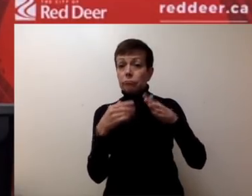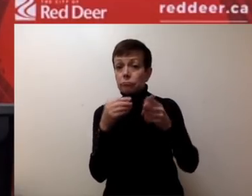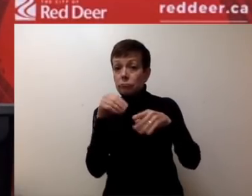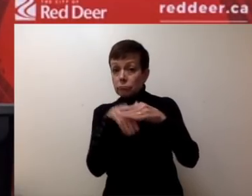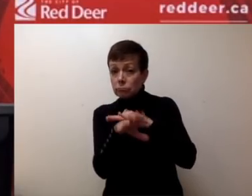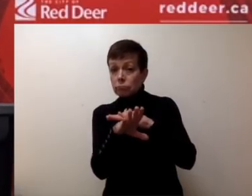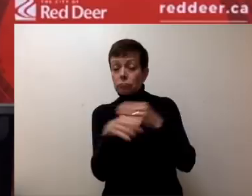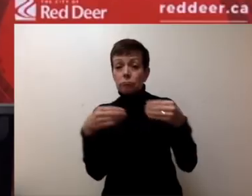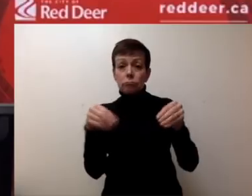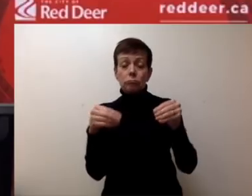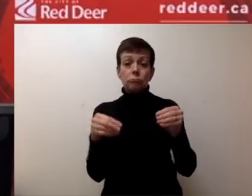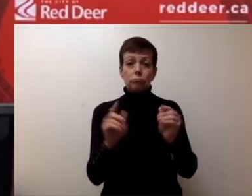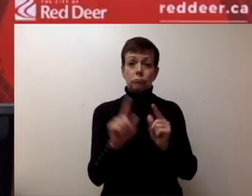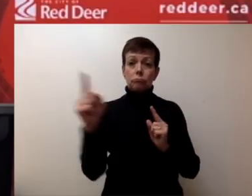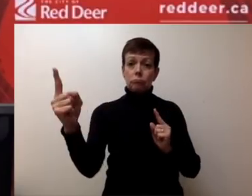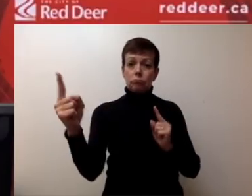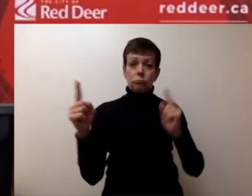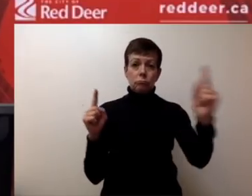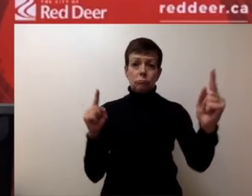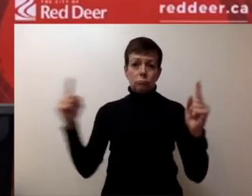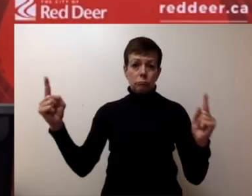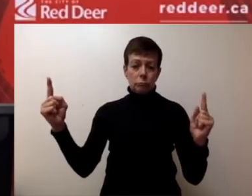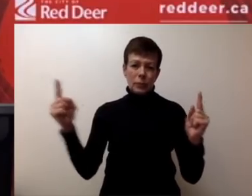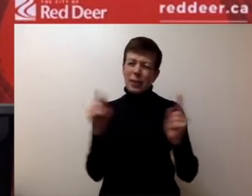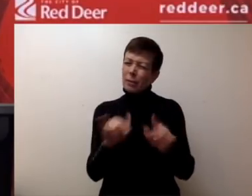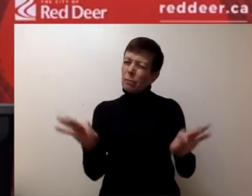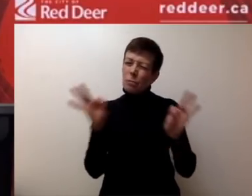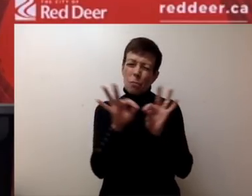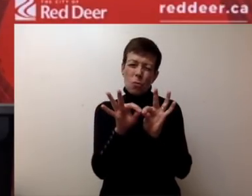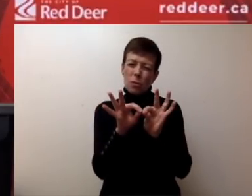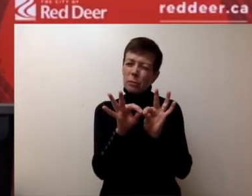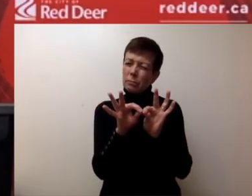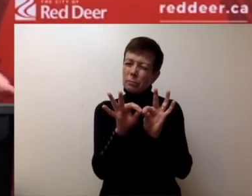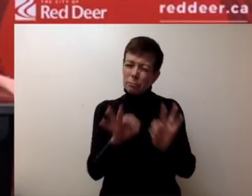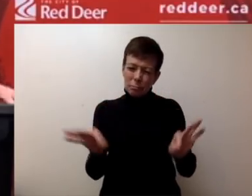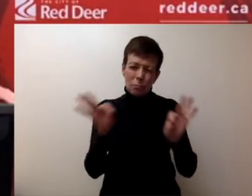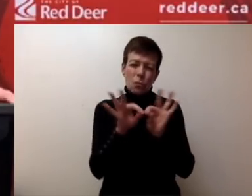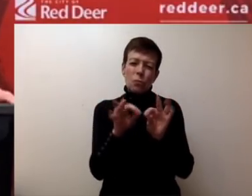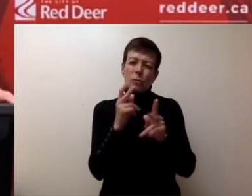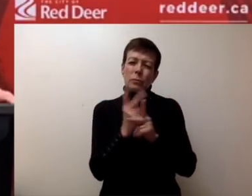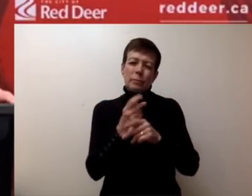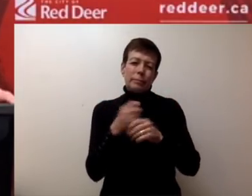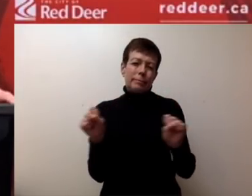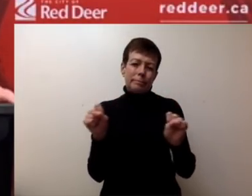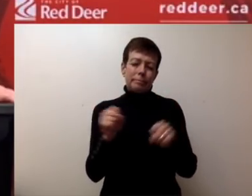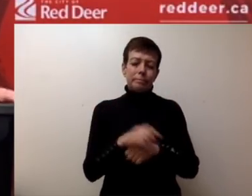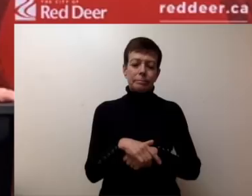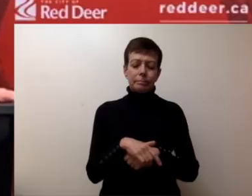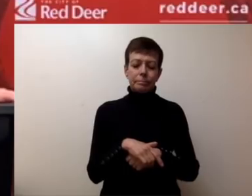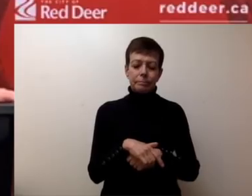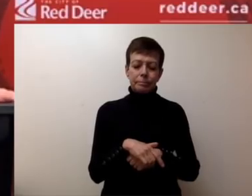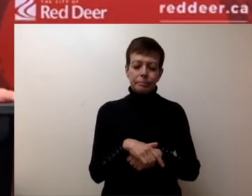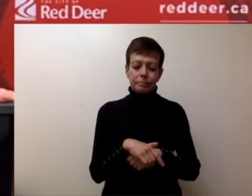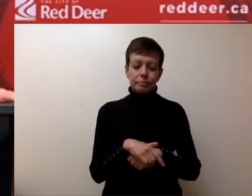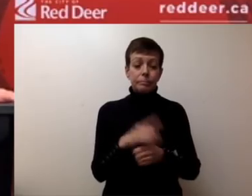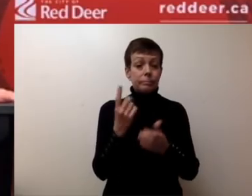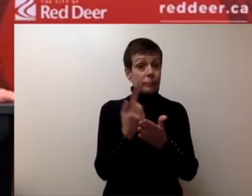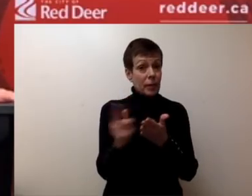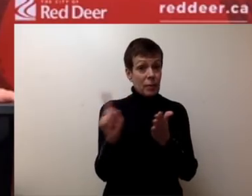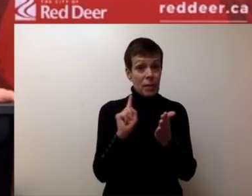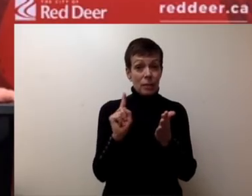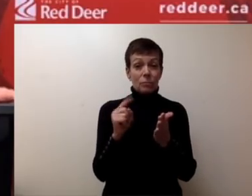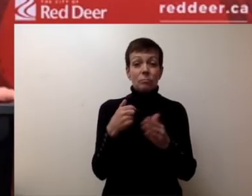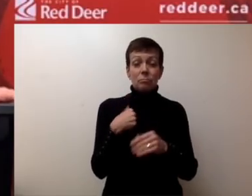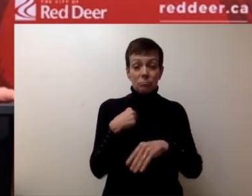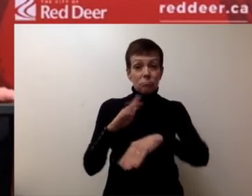distancing is absolutely imperative as a critical measure. Last week I mentioned that we are actively